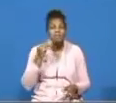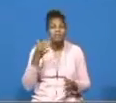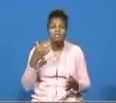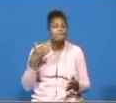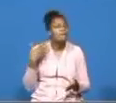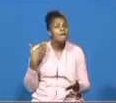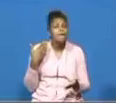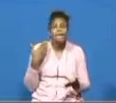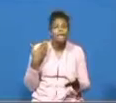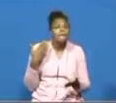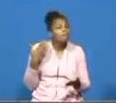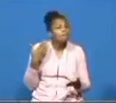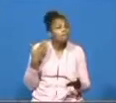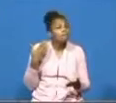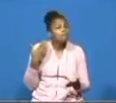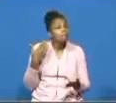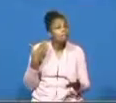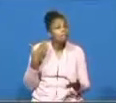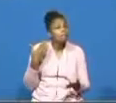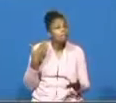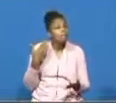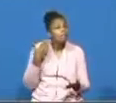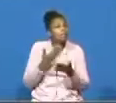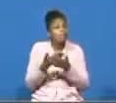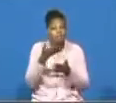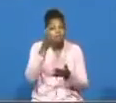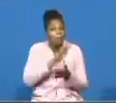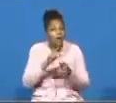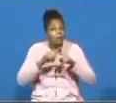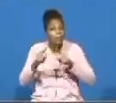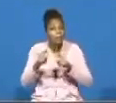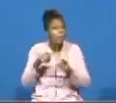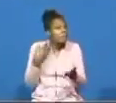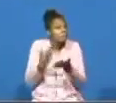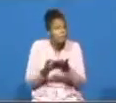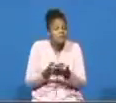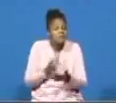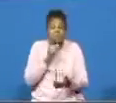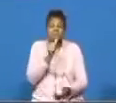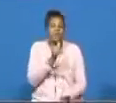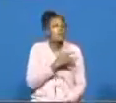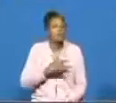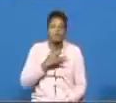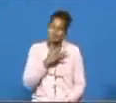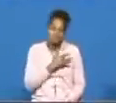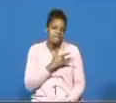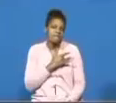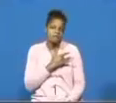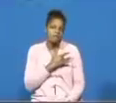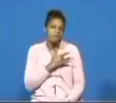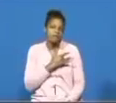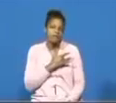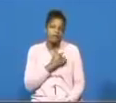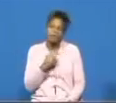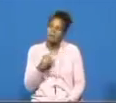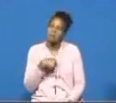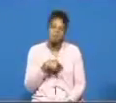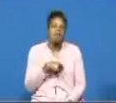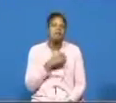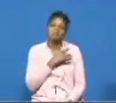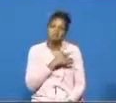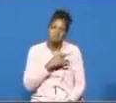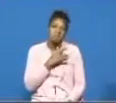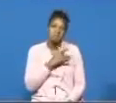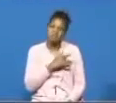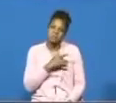to be very ungrateful am i telling the truth somebody yes we have been ungrateful to god